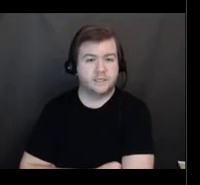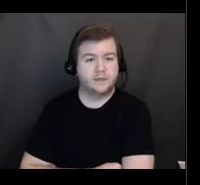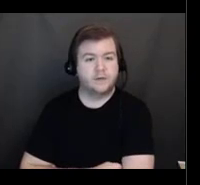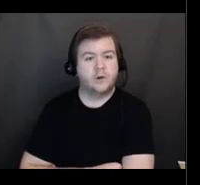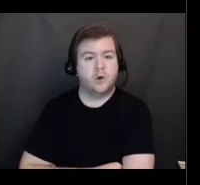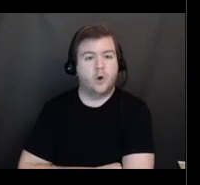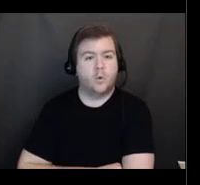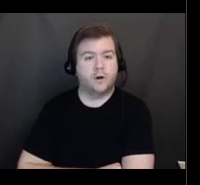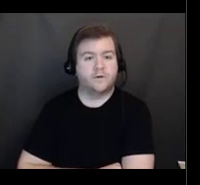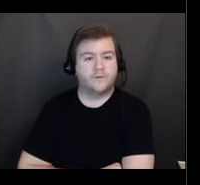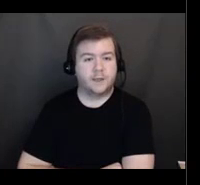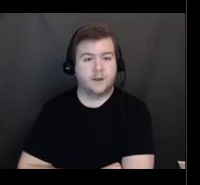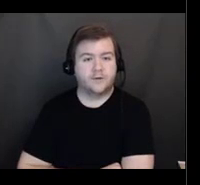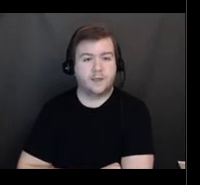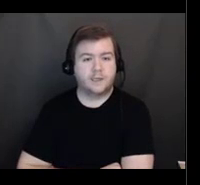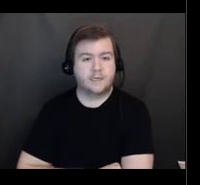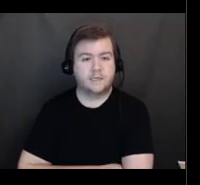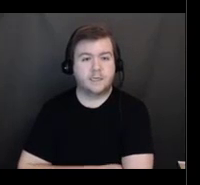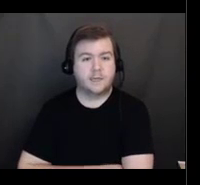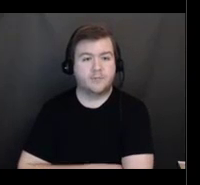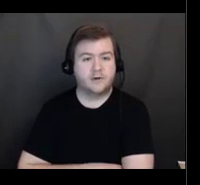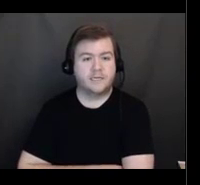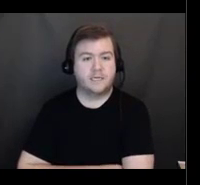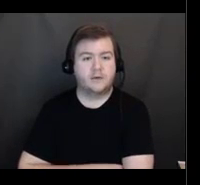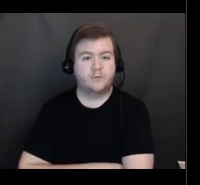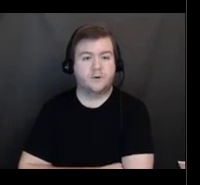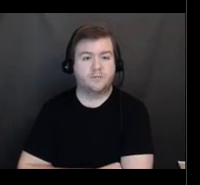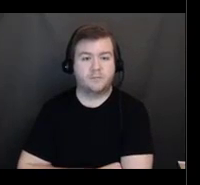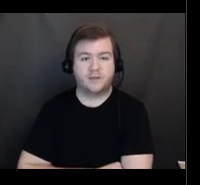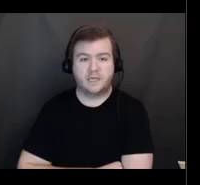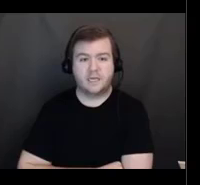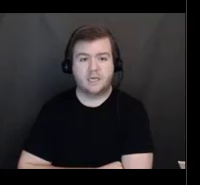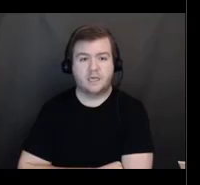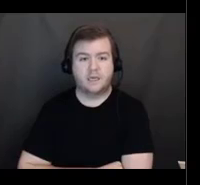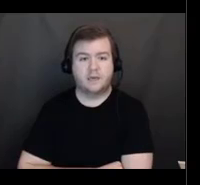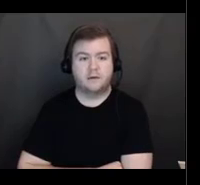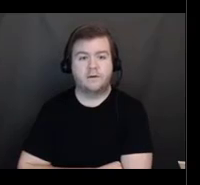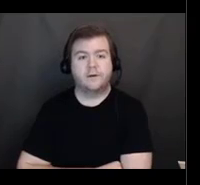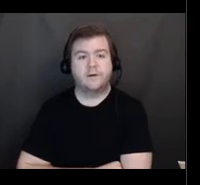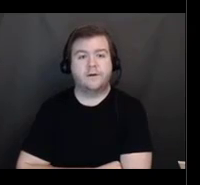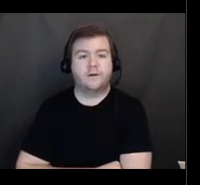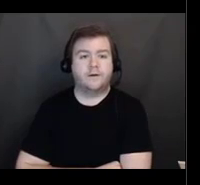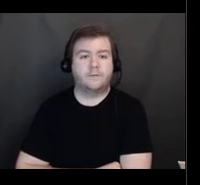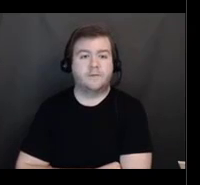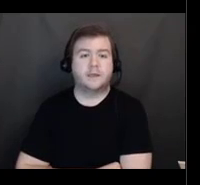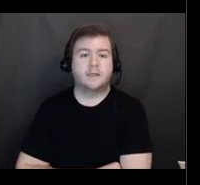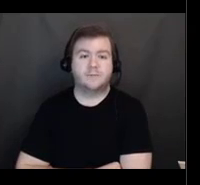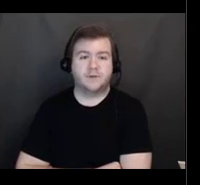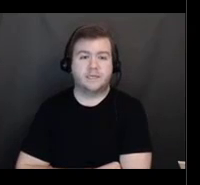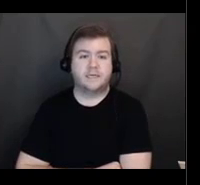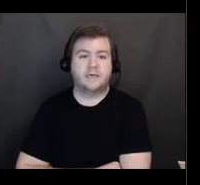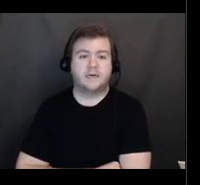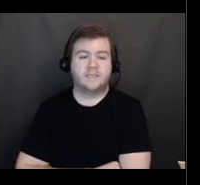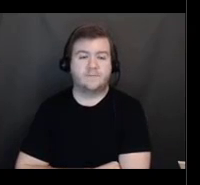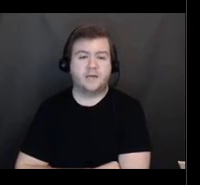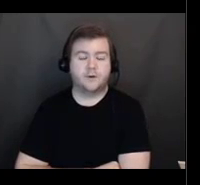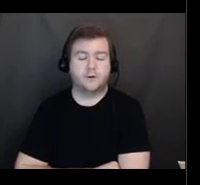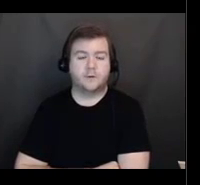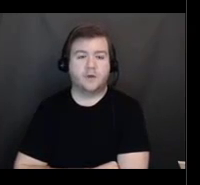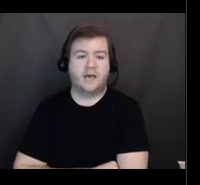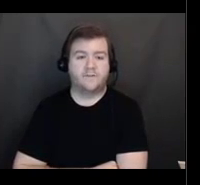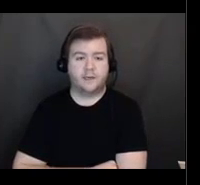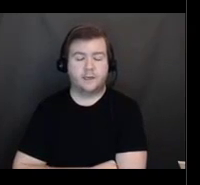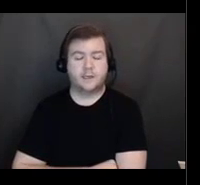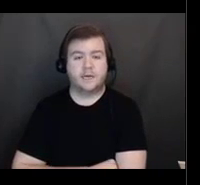work for this? Are they seated separately with PPE? Because typically, a deafblind